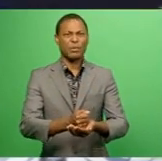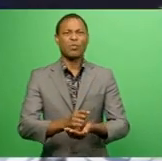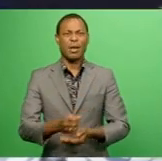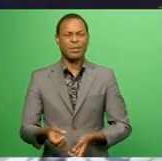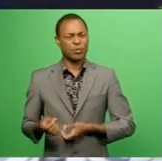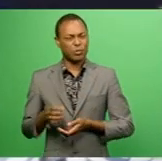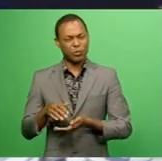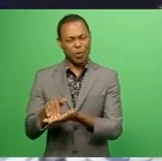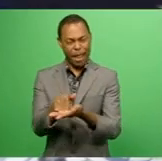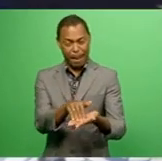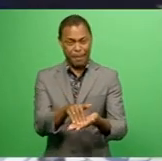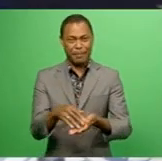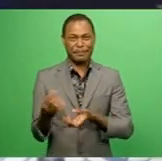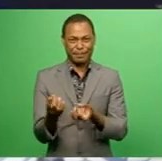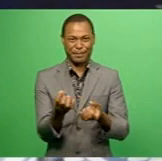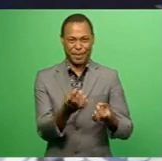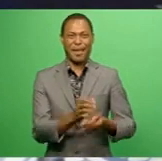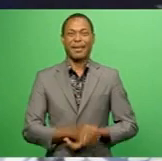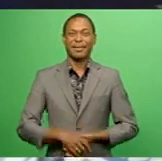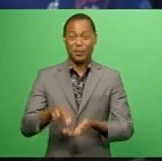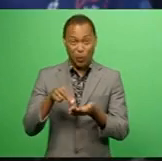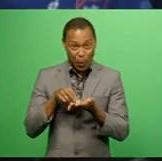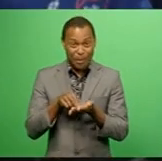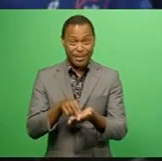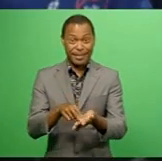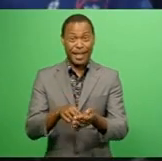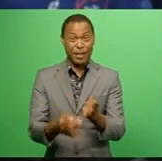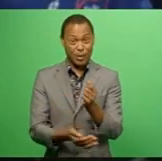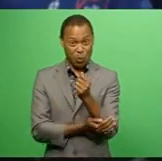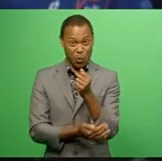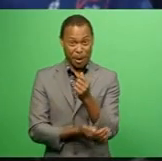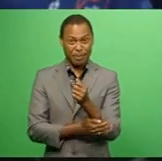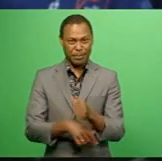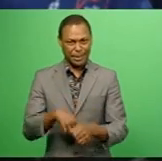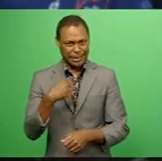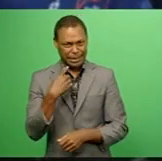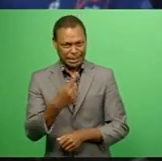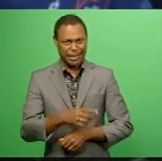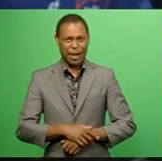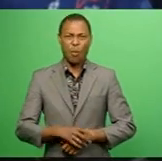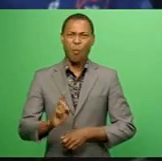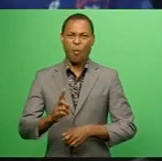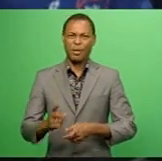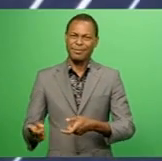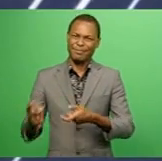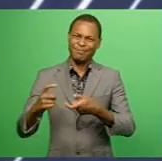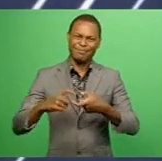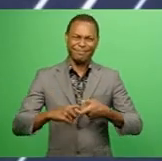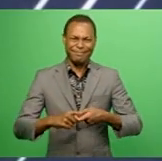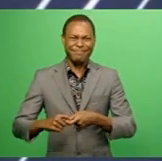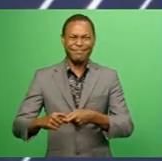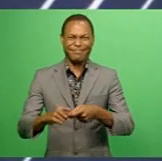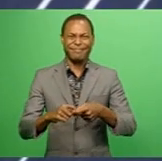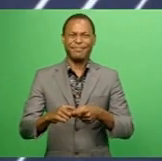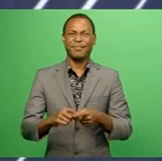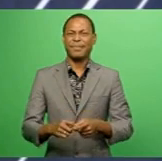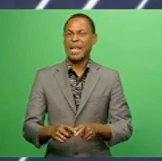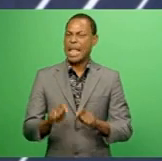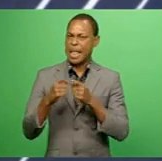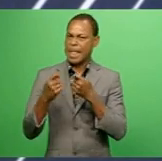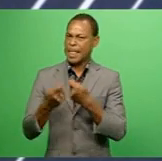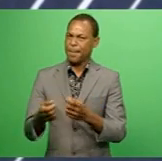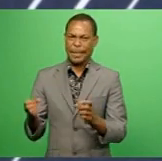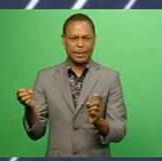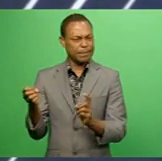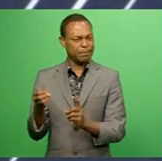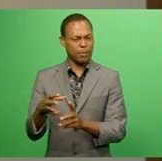help them prepare. Nandi Rugby Union Chair Sekove Tula Kemba says the Vuvale partnership will be critical for the team, especially during